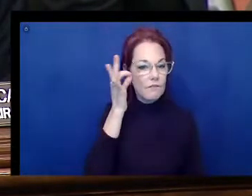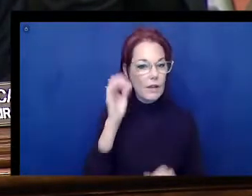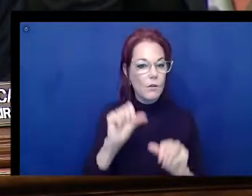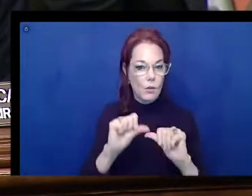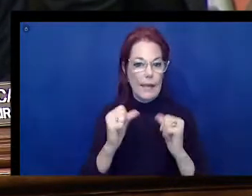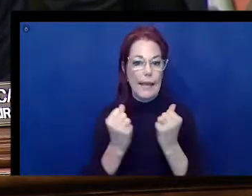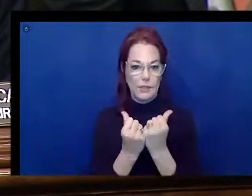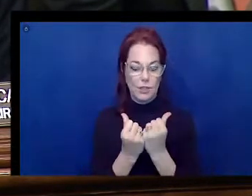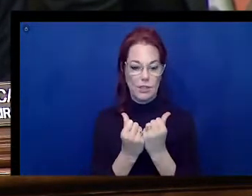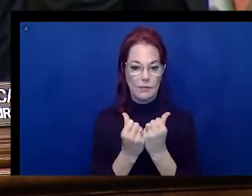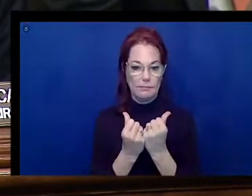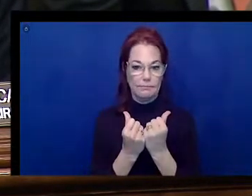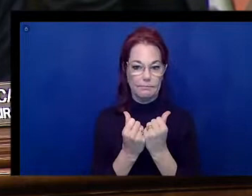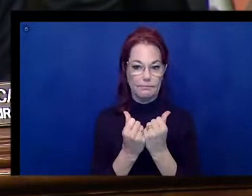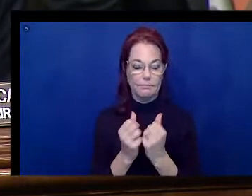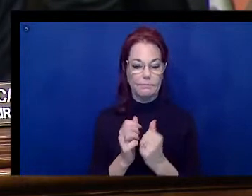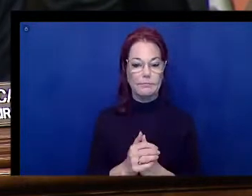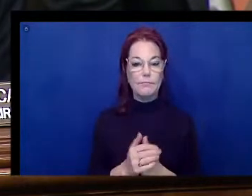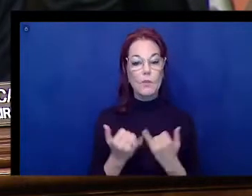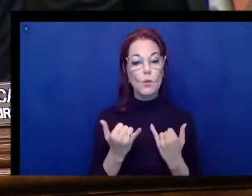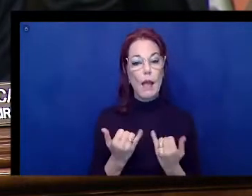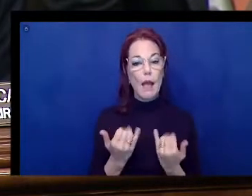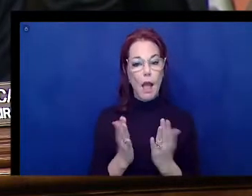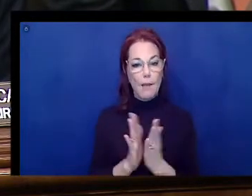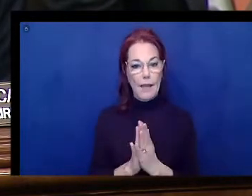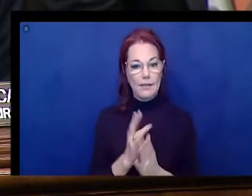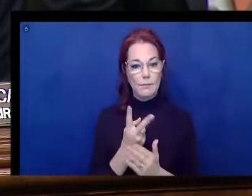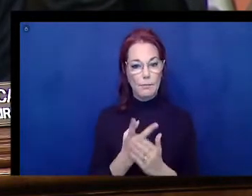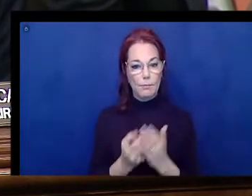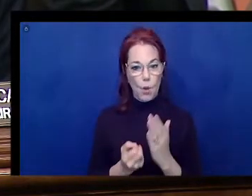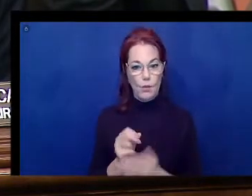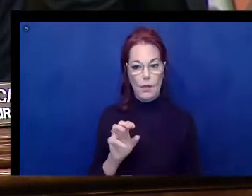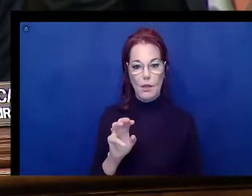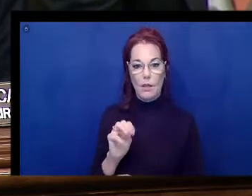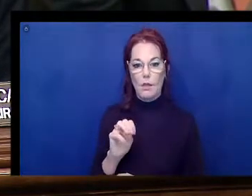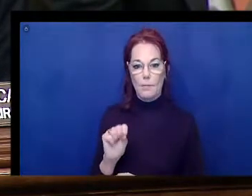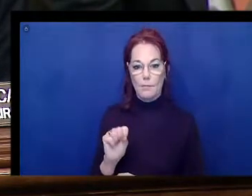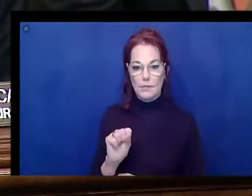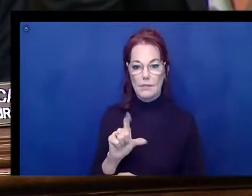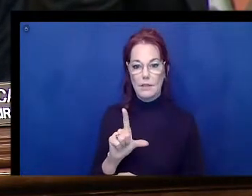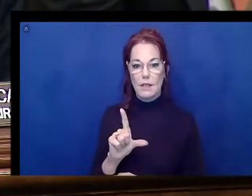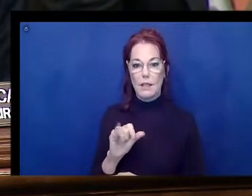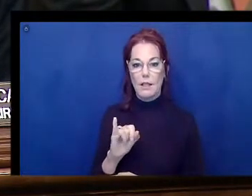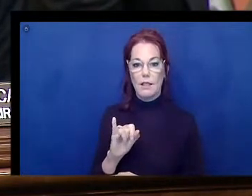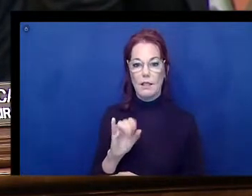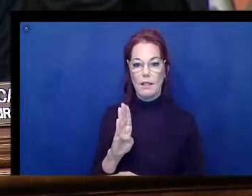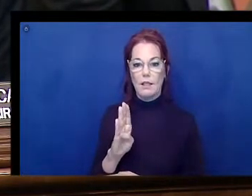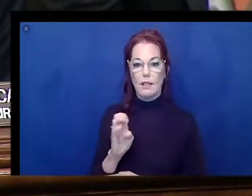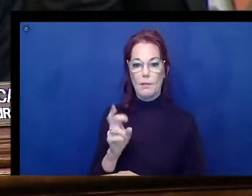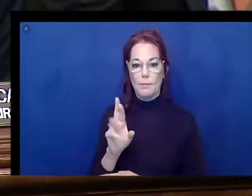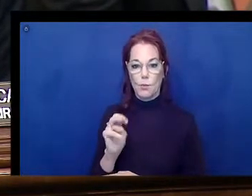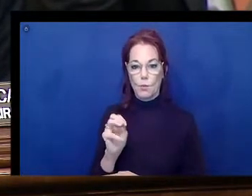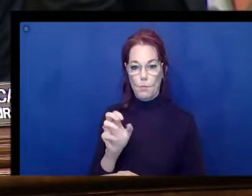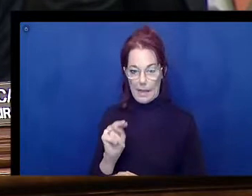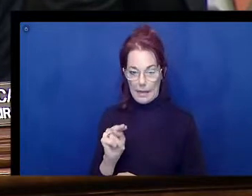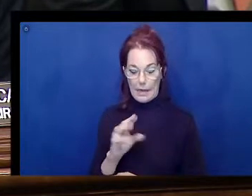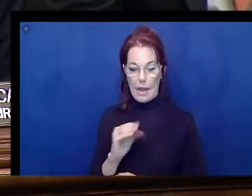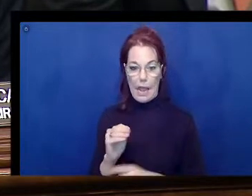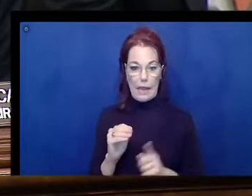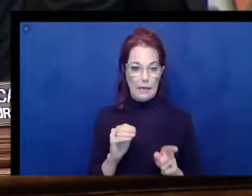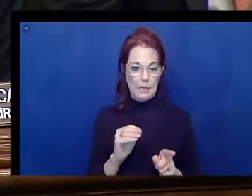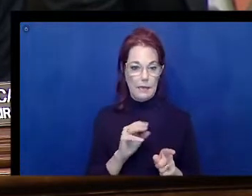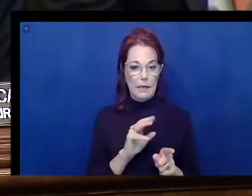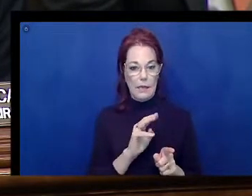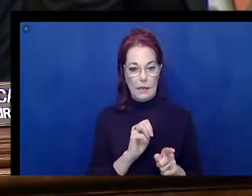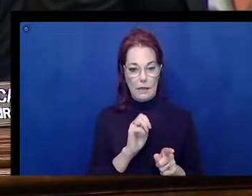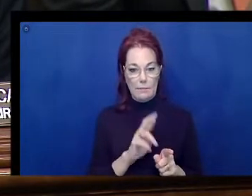So I'd ask both Ms. Lieberman and Mr. Lewis, can each of you share an example of people